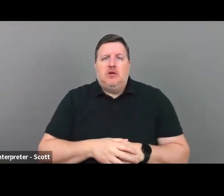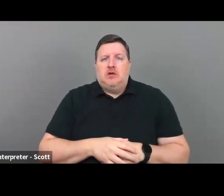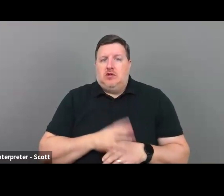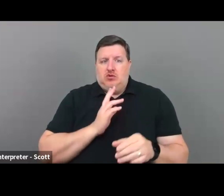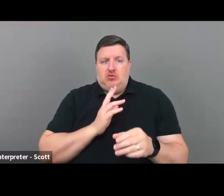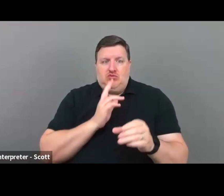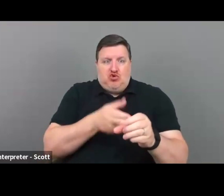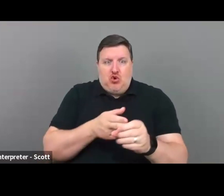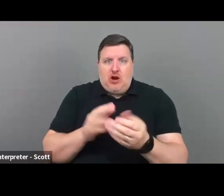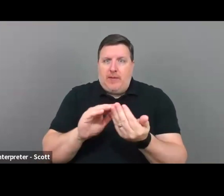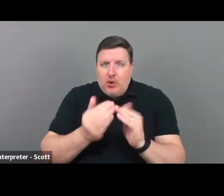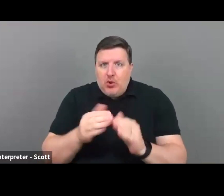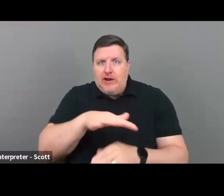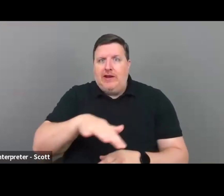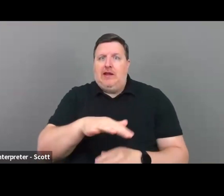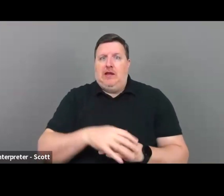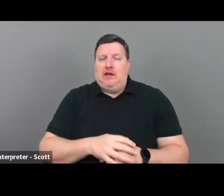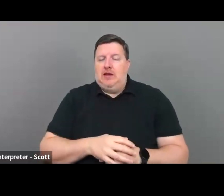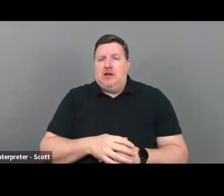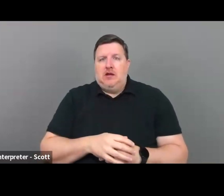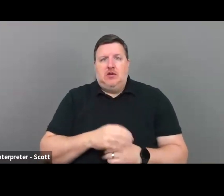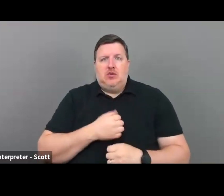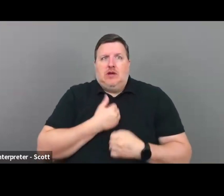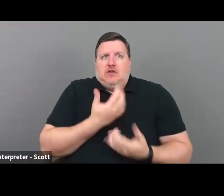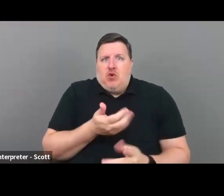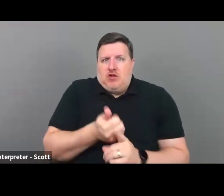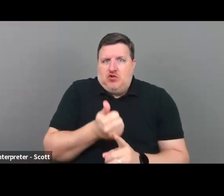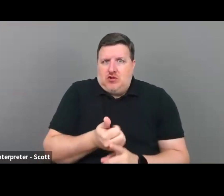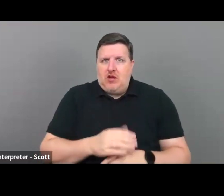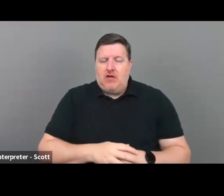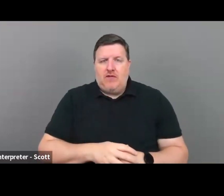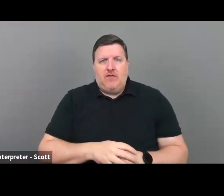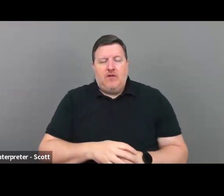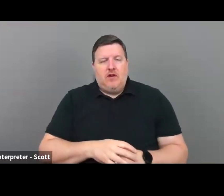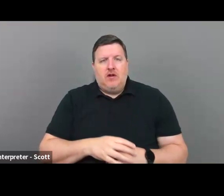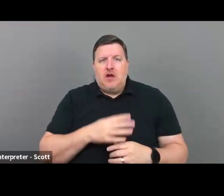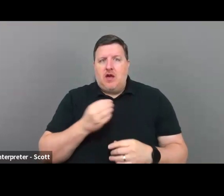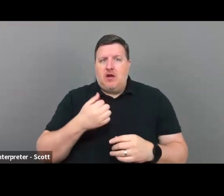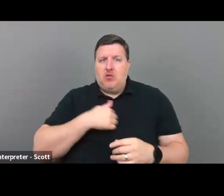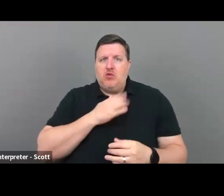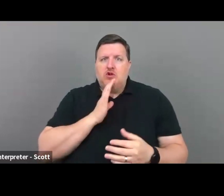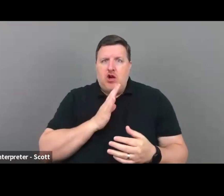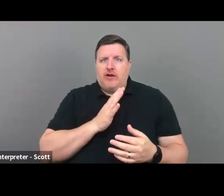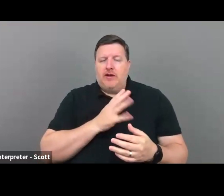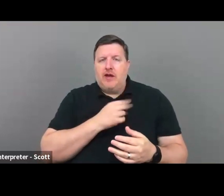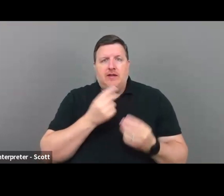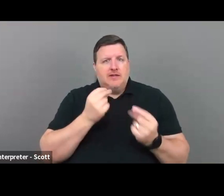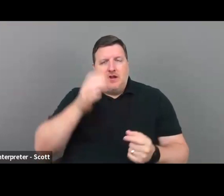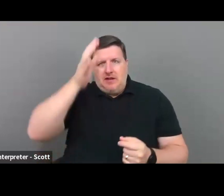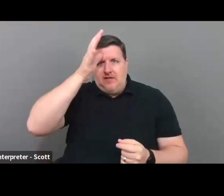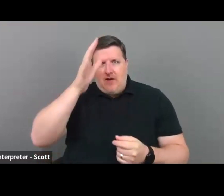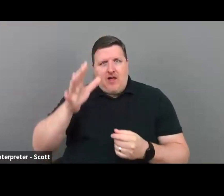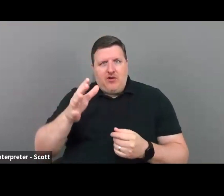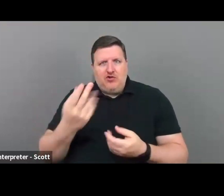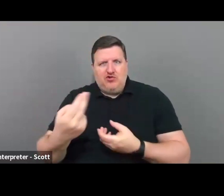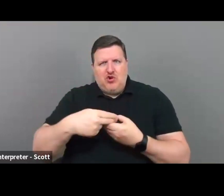community. You, you get to express your voice. And we were talking back and forth and suddenly the father piped in